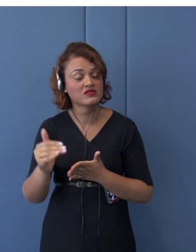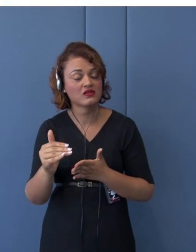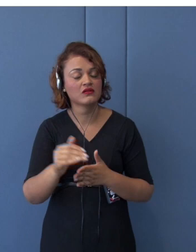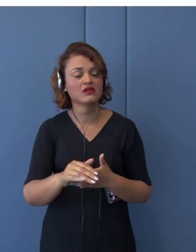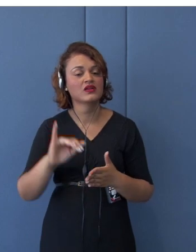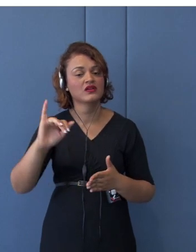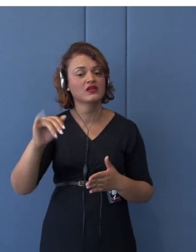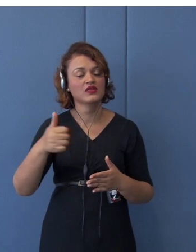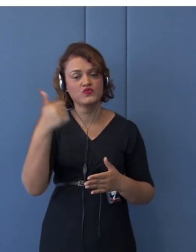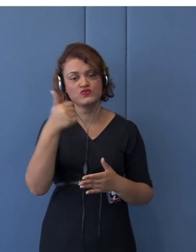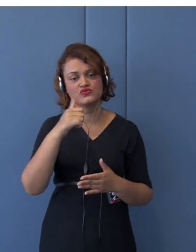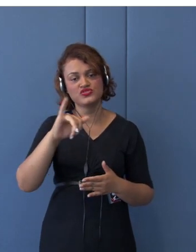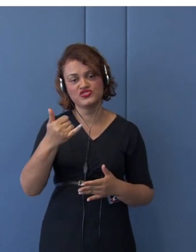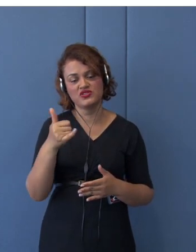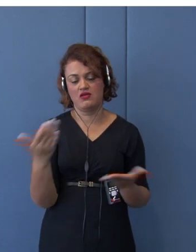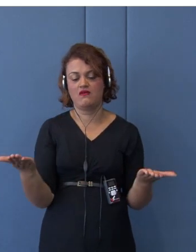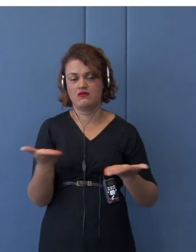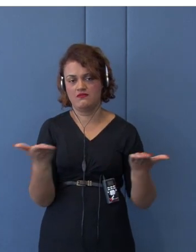this year.